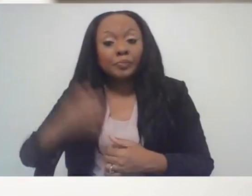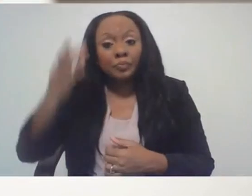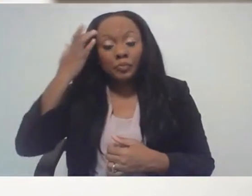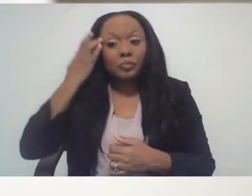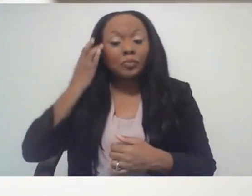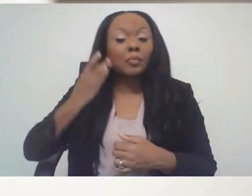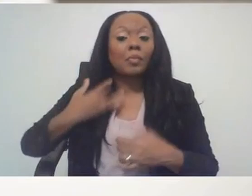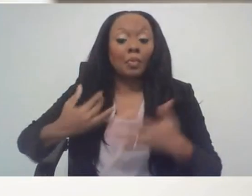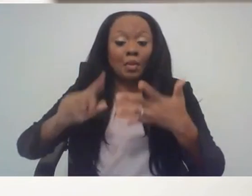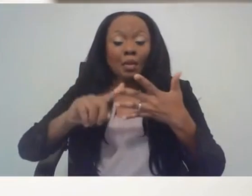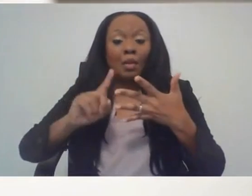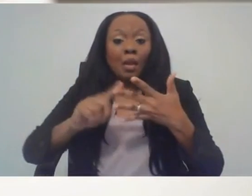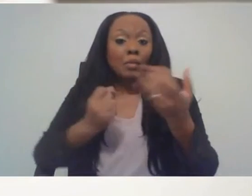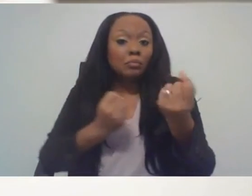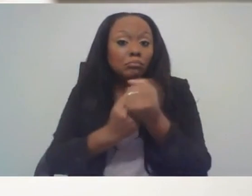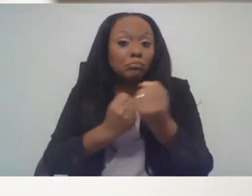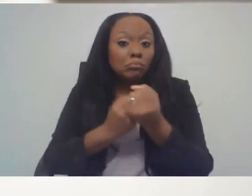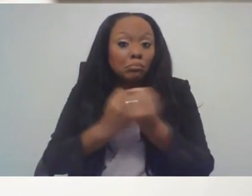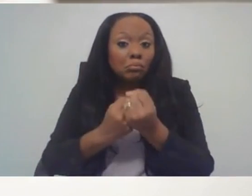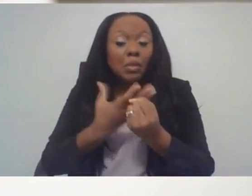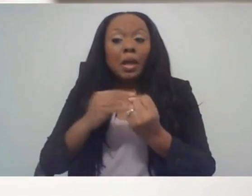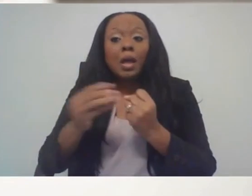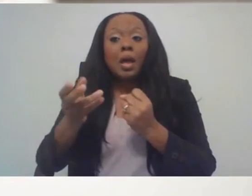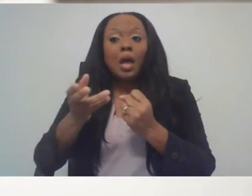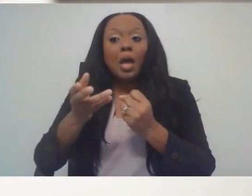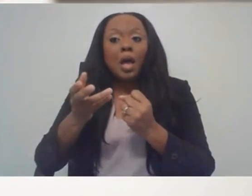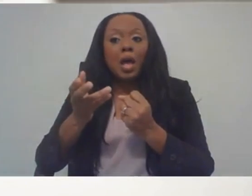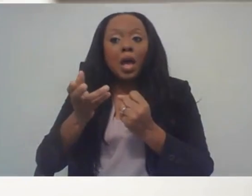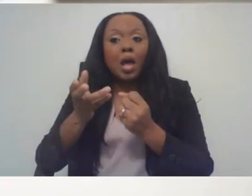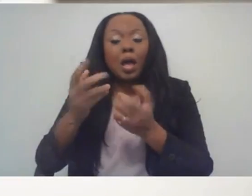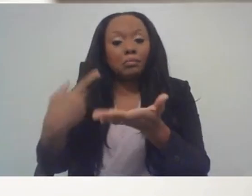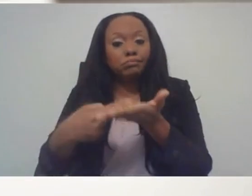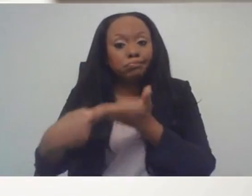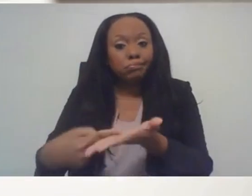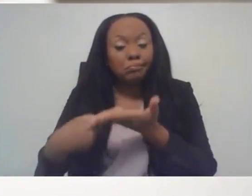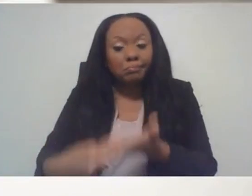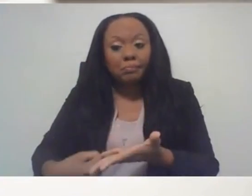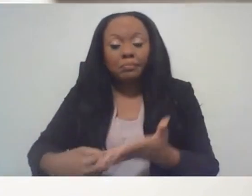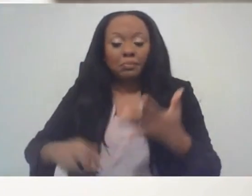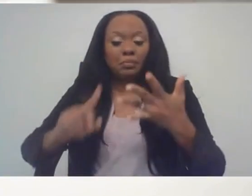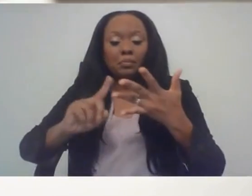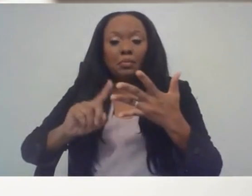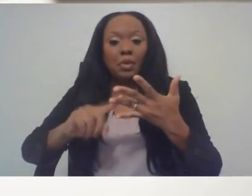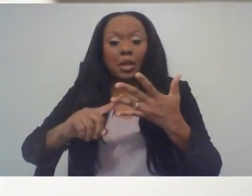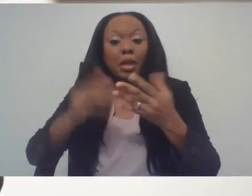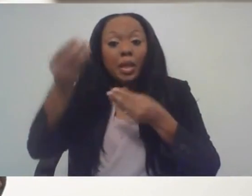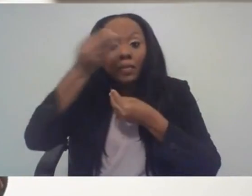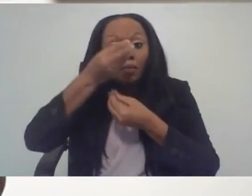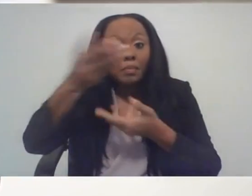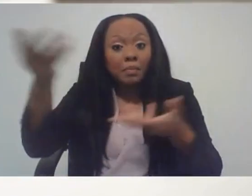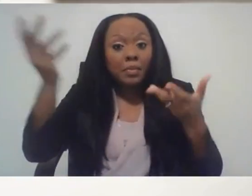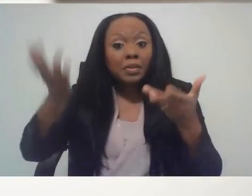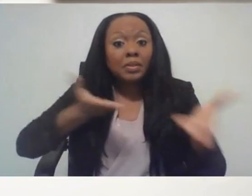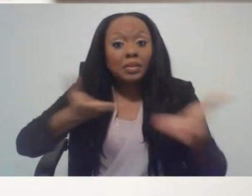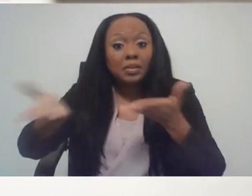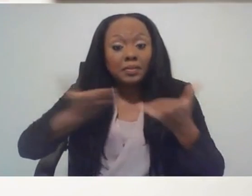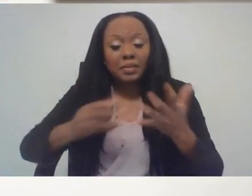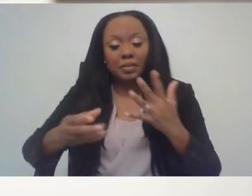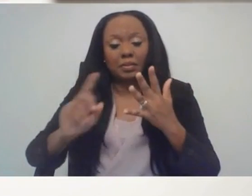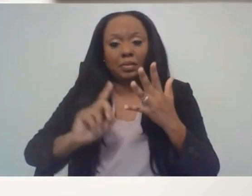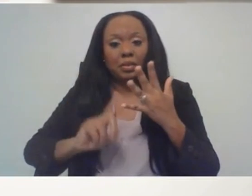now, and advocacy and consultation. We're also going to be looking at information and referral services,